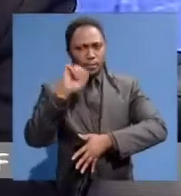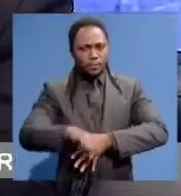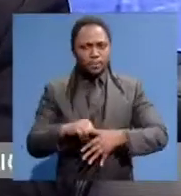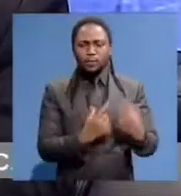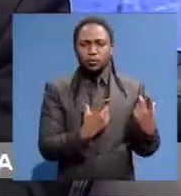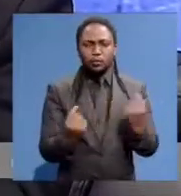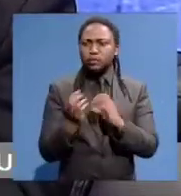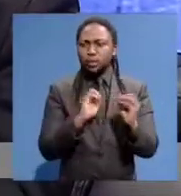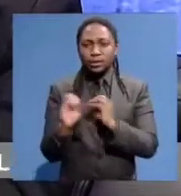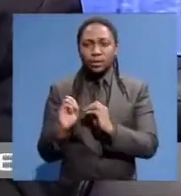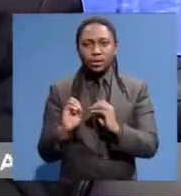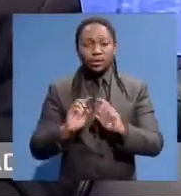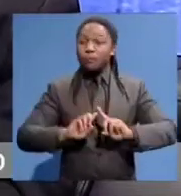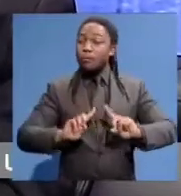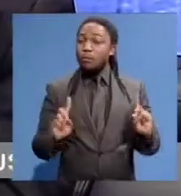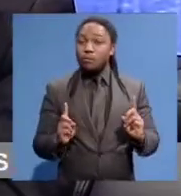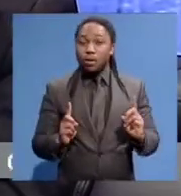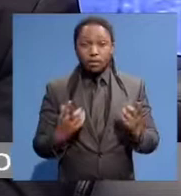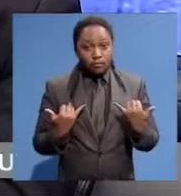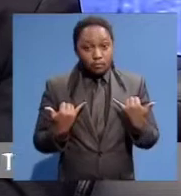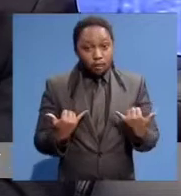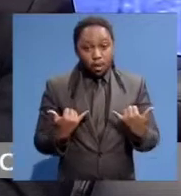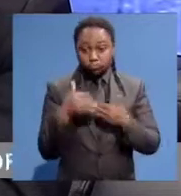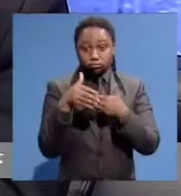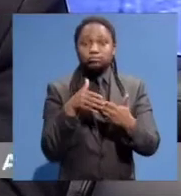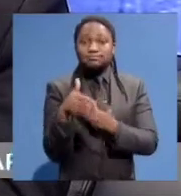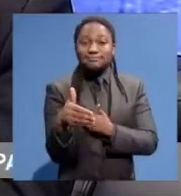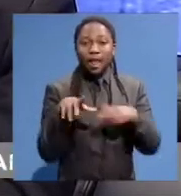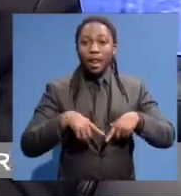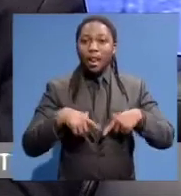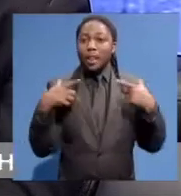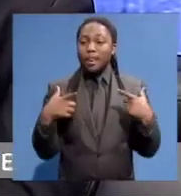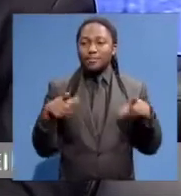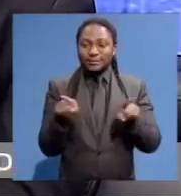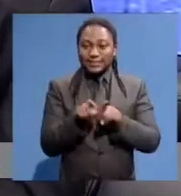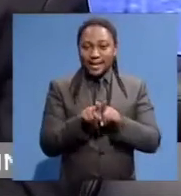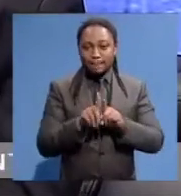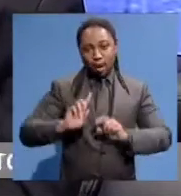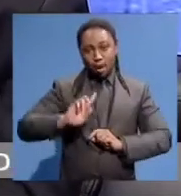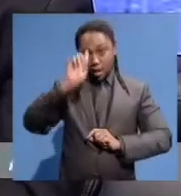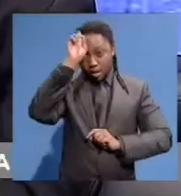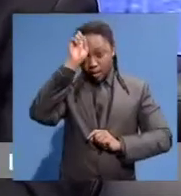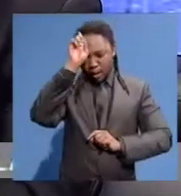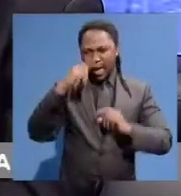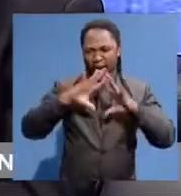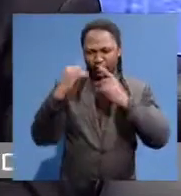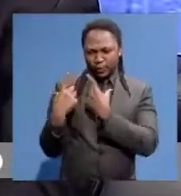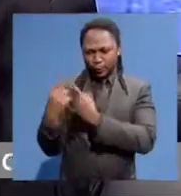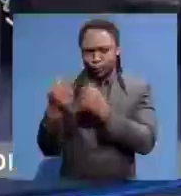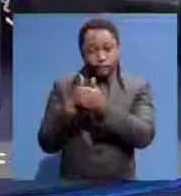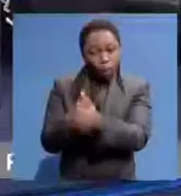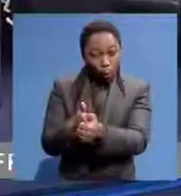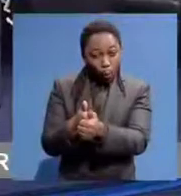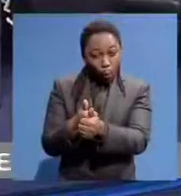know, are we going to actually live by the way, you know? The man lived, By his actions, are we going to be